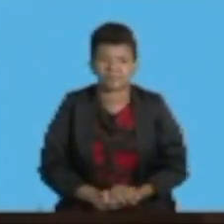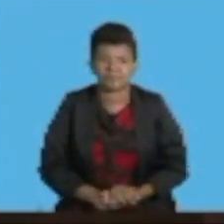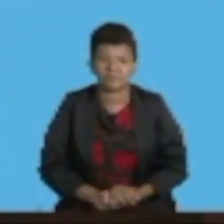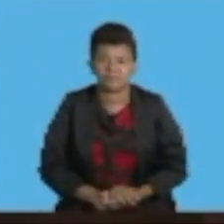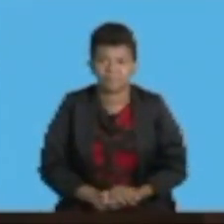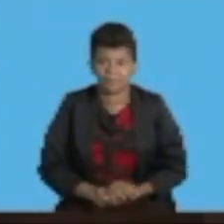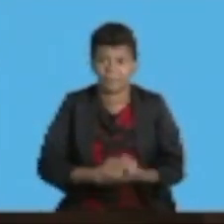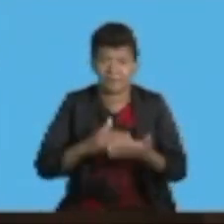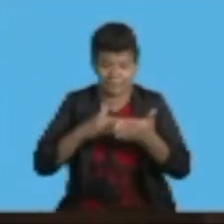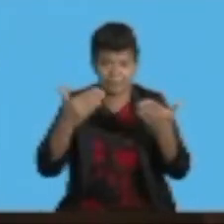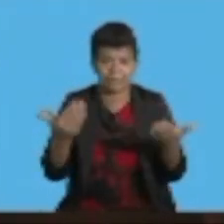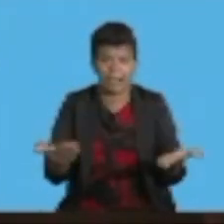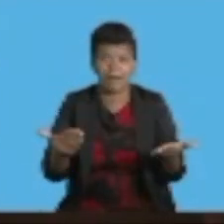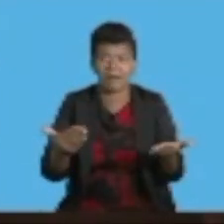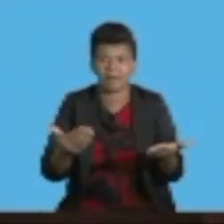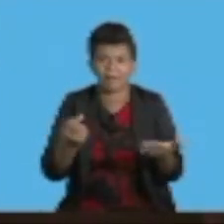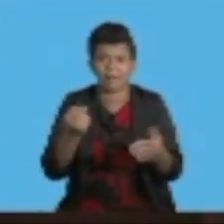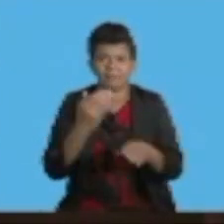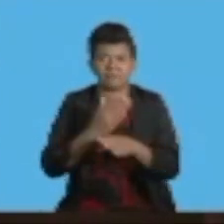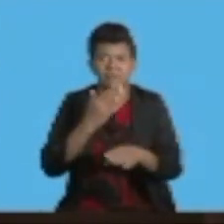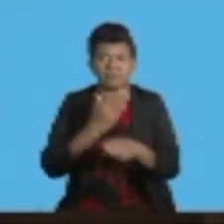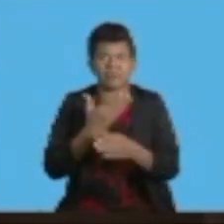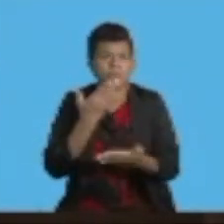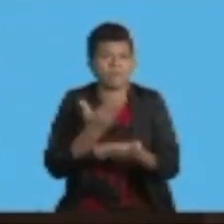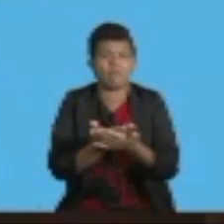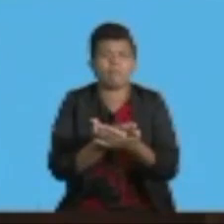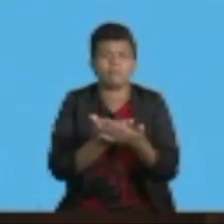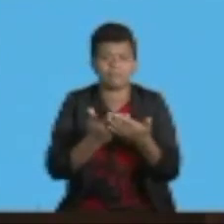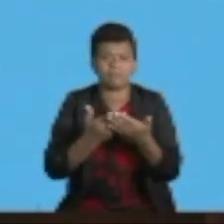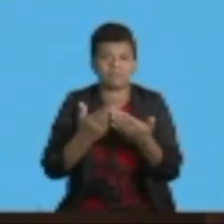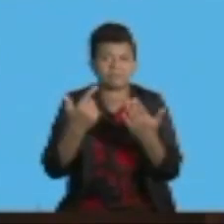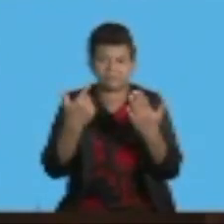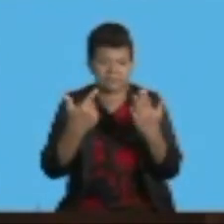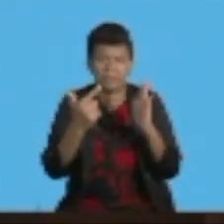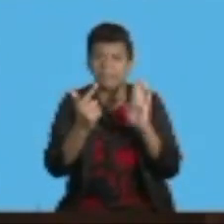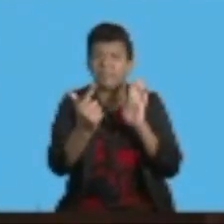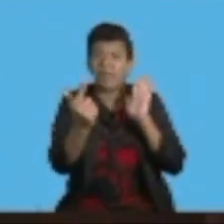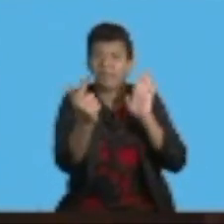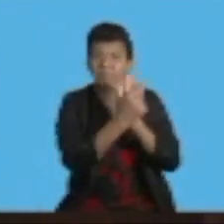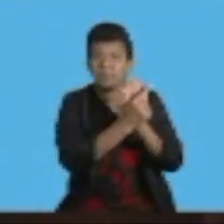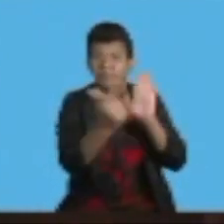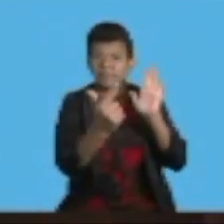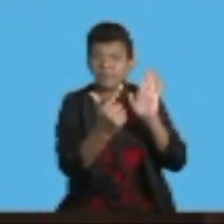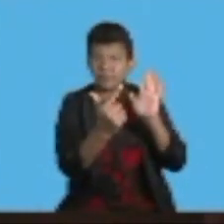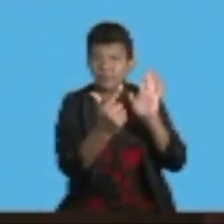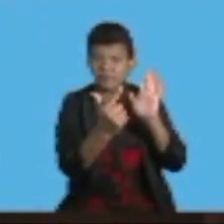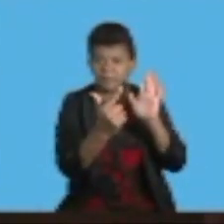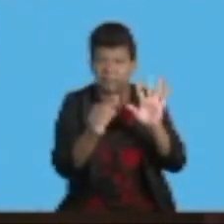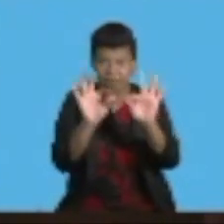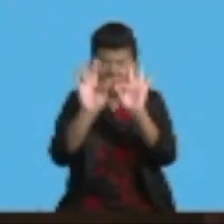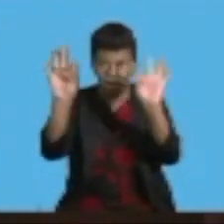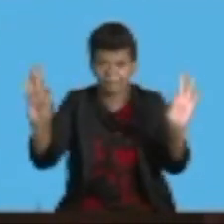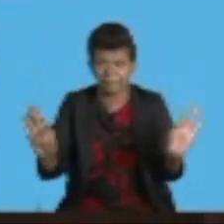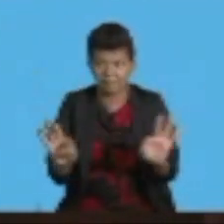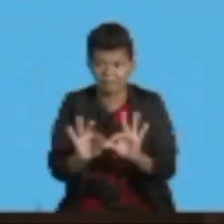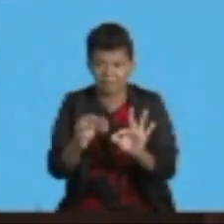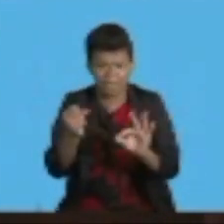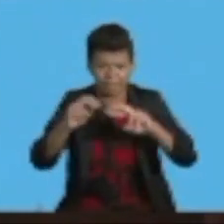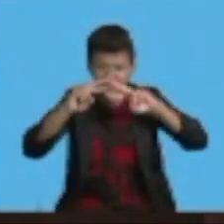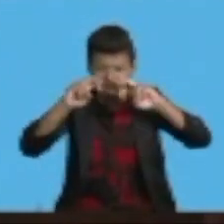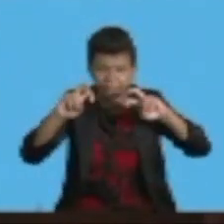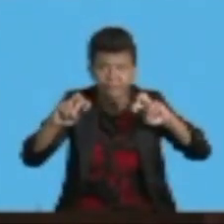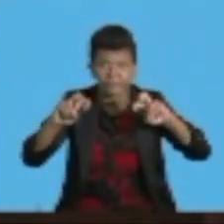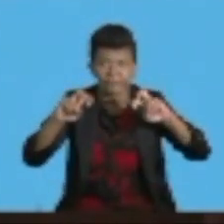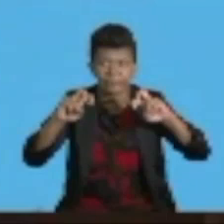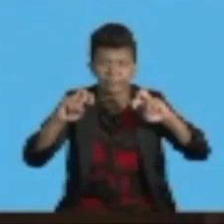Now, as we work on the legal framework, we will also undertake the development of a comprehensive investment policy.